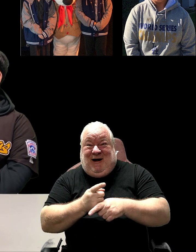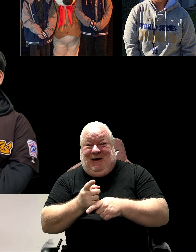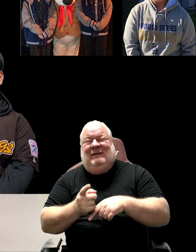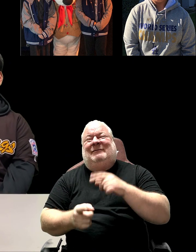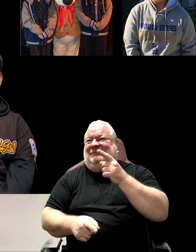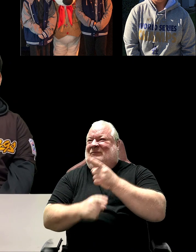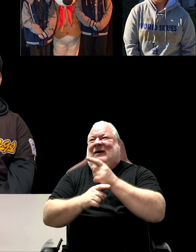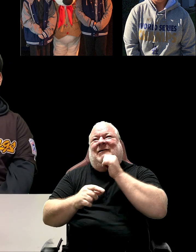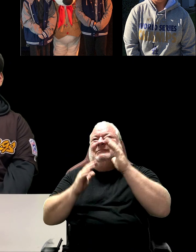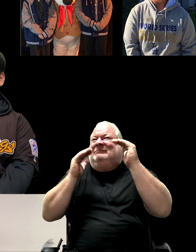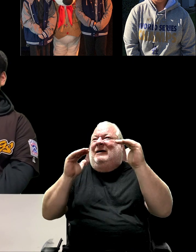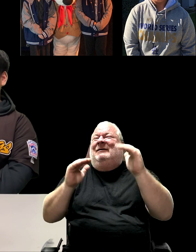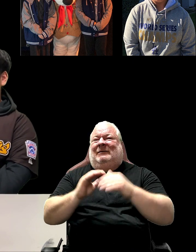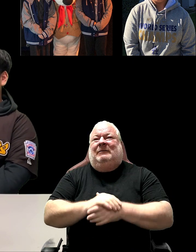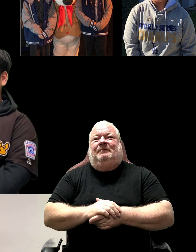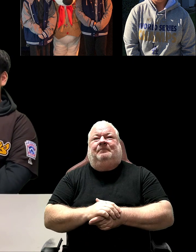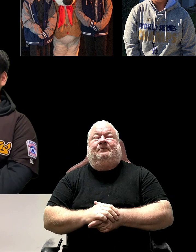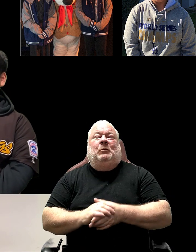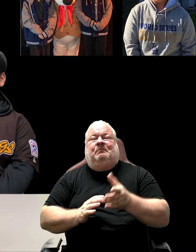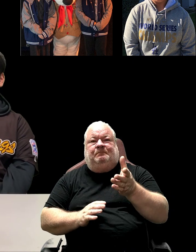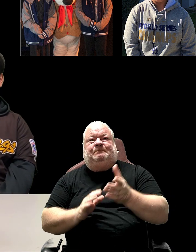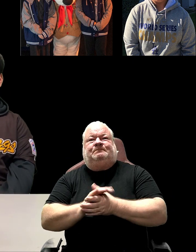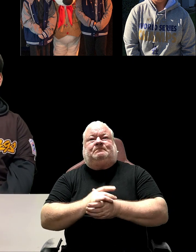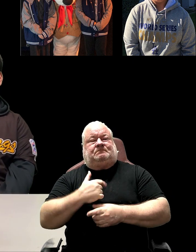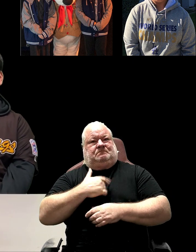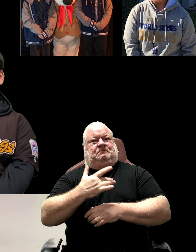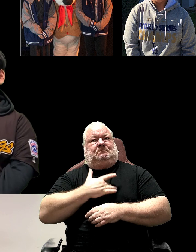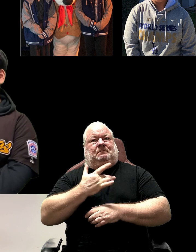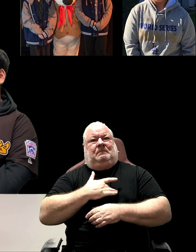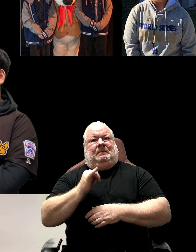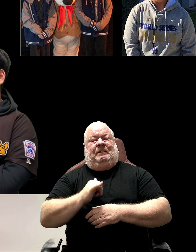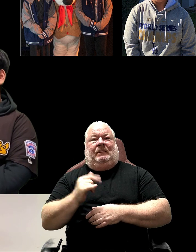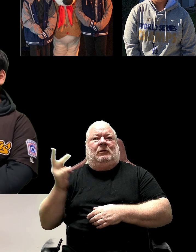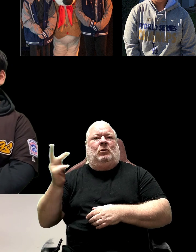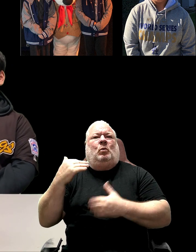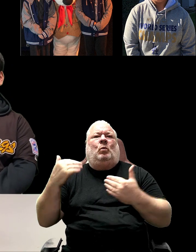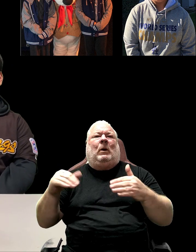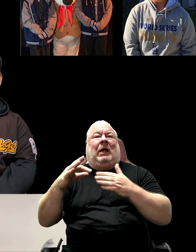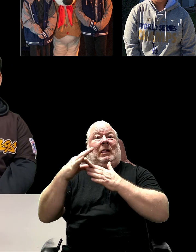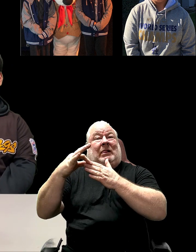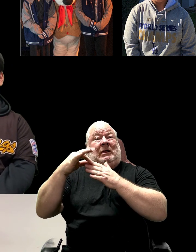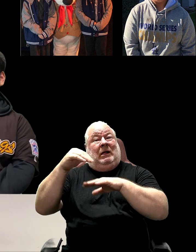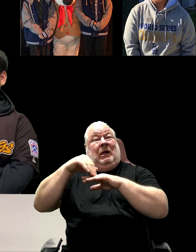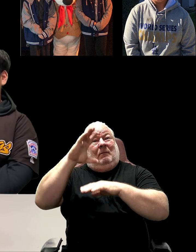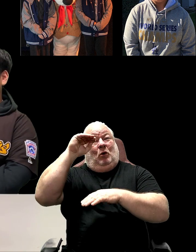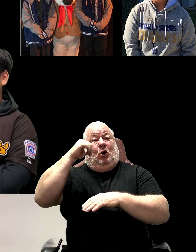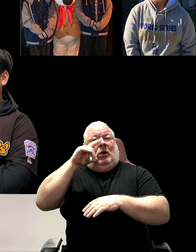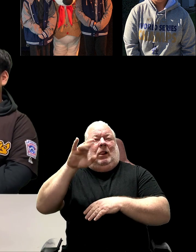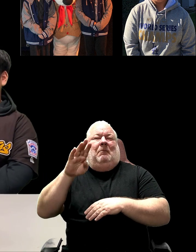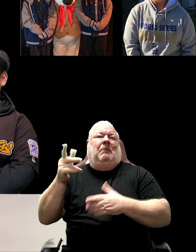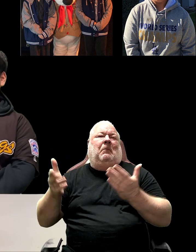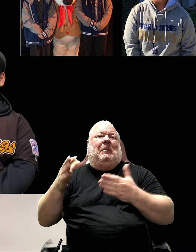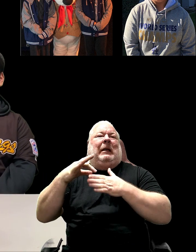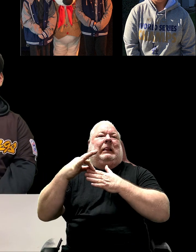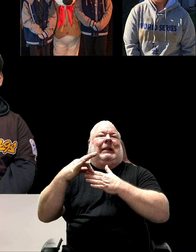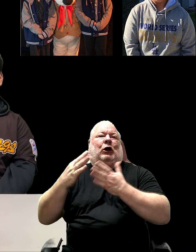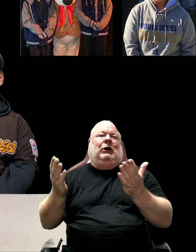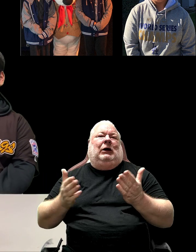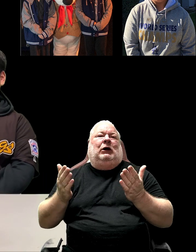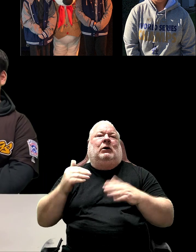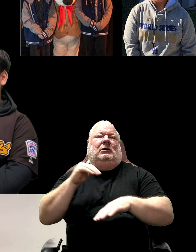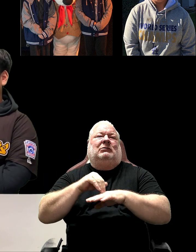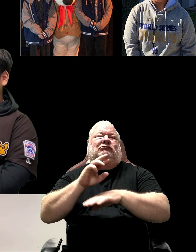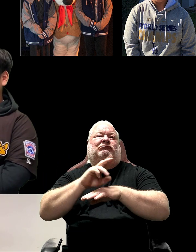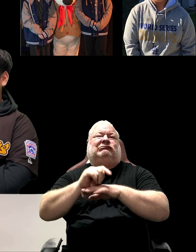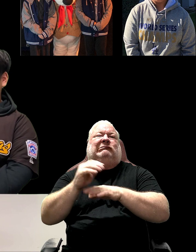correct? Awesome. So scholars, I have a feeling that if these two are leaders at Boys and Girls Club, they are probably leaders here